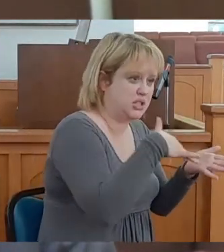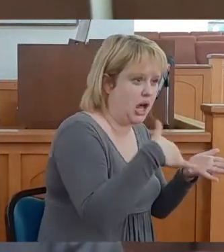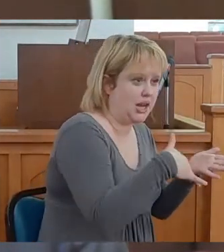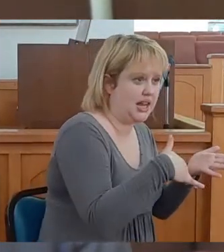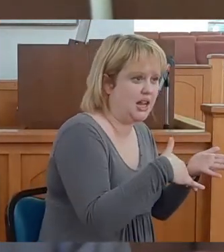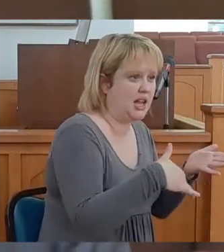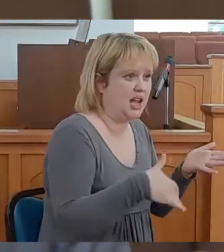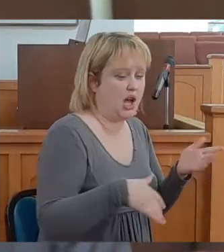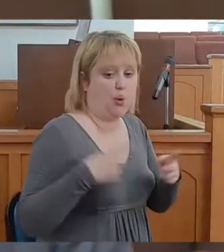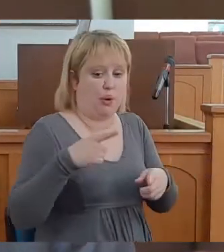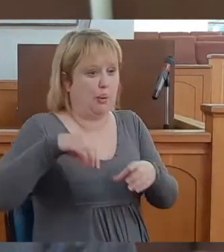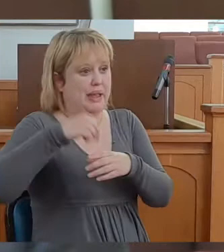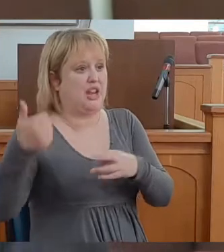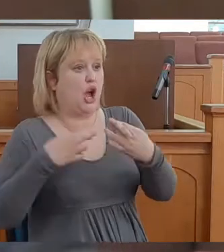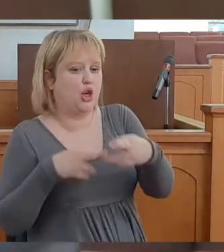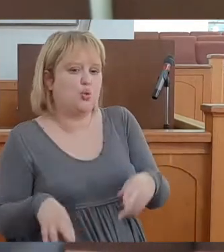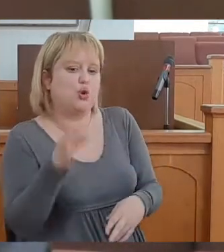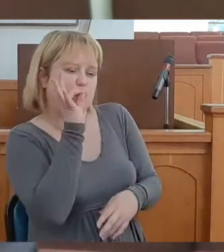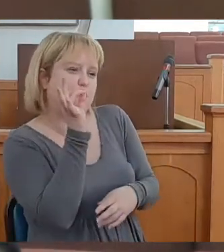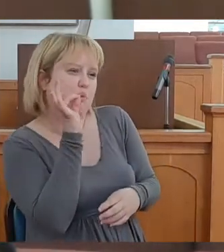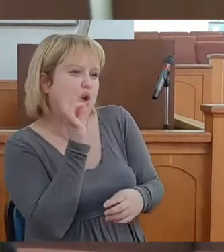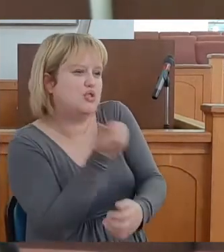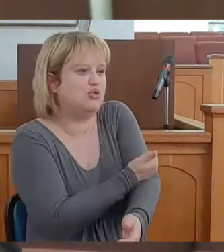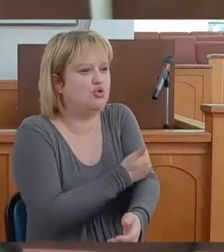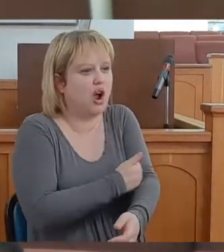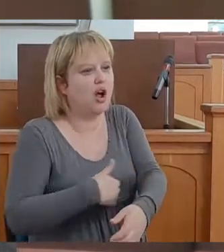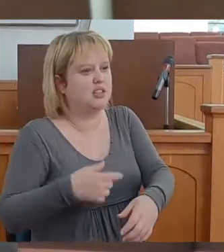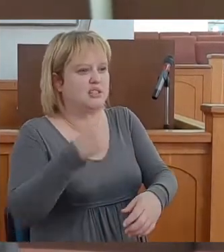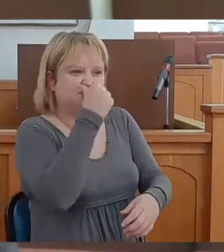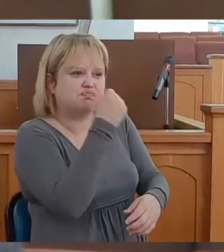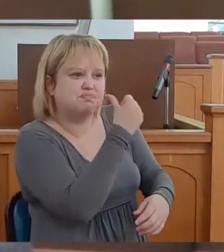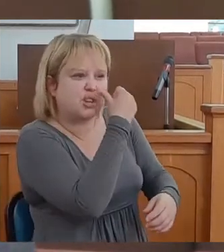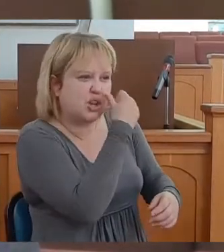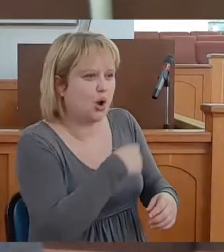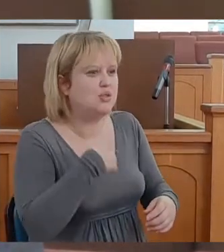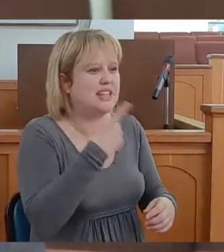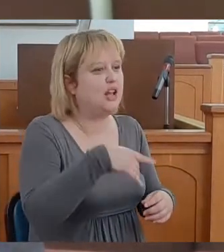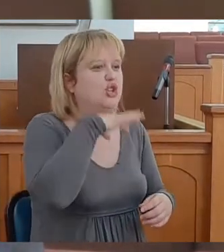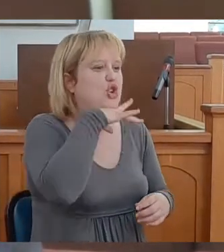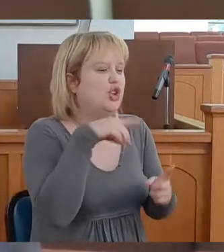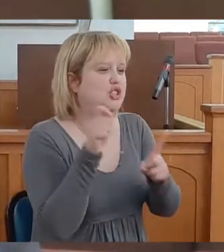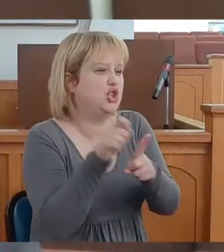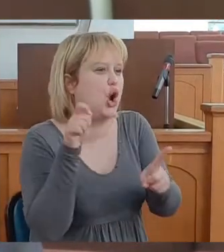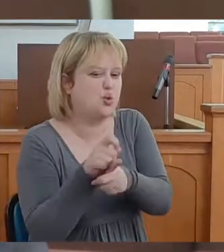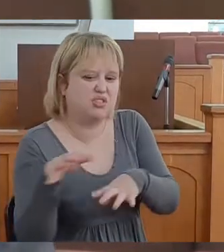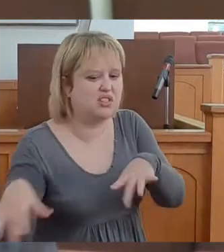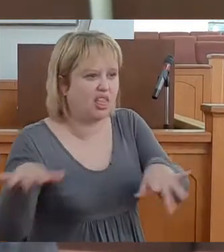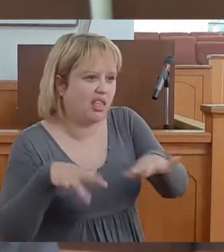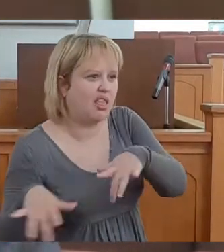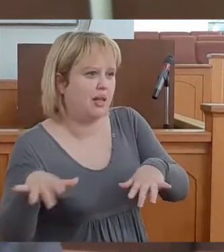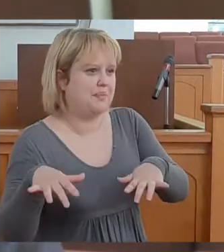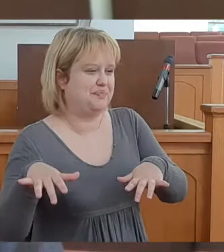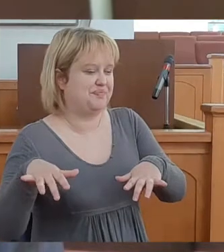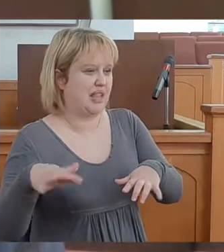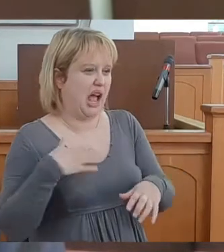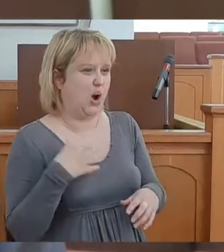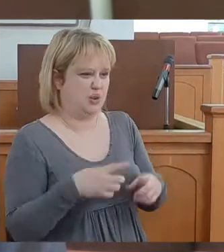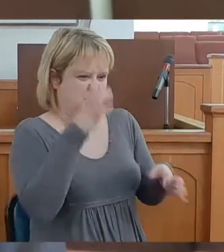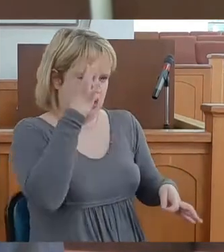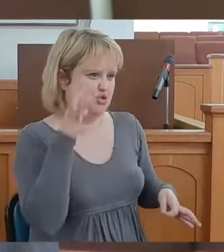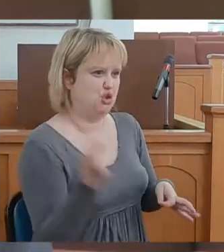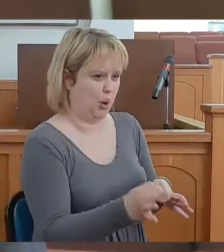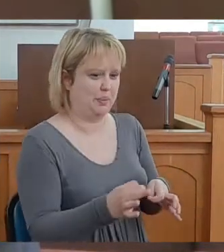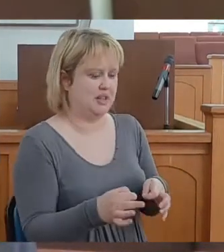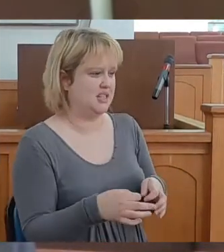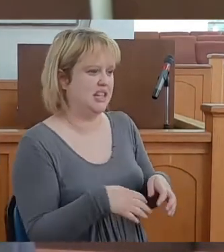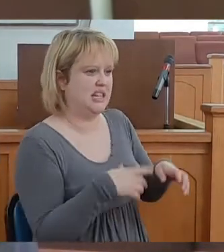we would be in the other room, smoking dope, tooting coke, telling dirty jokes. I was determined to